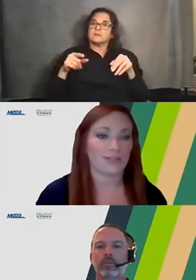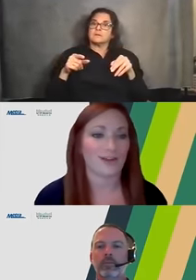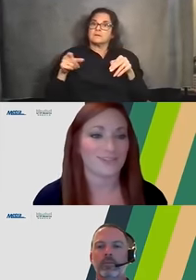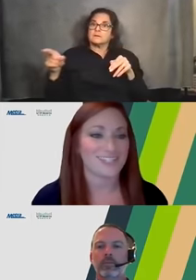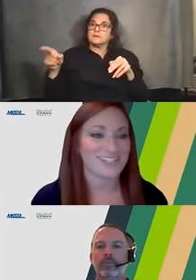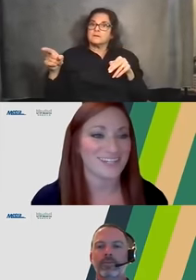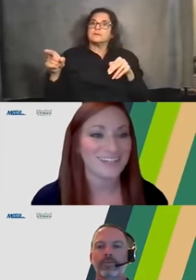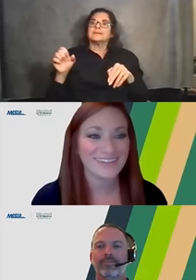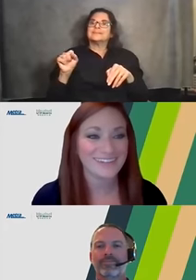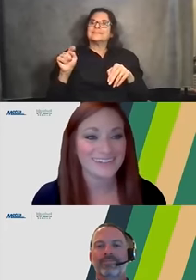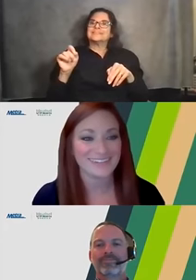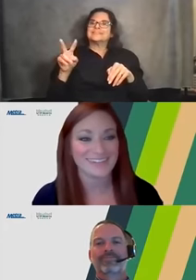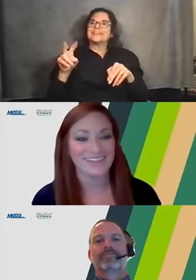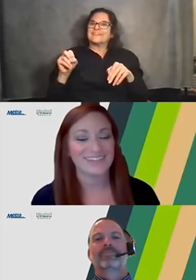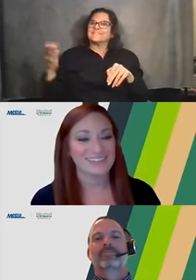him continue that conversation.